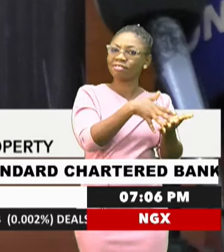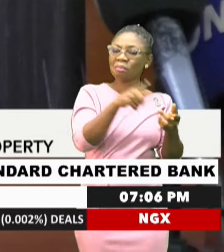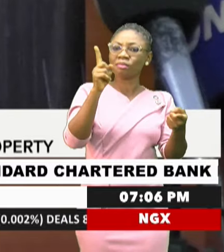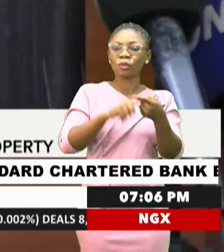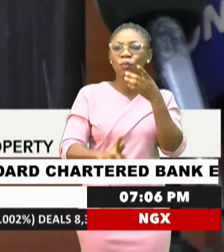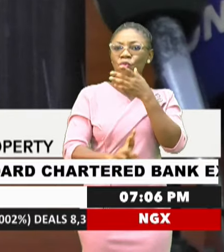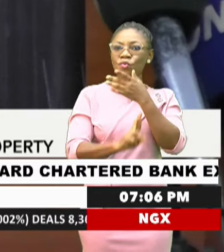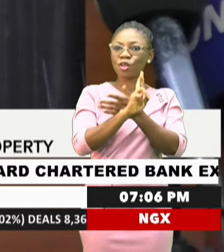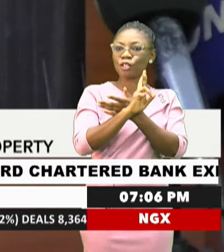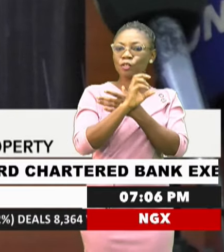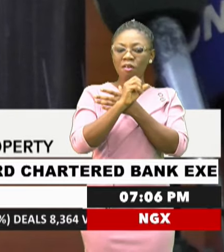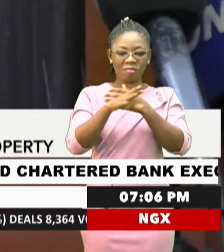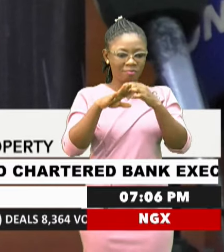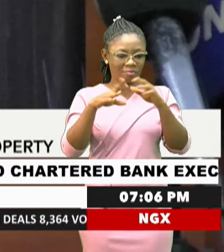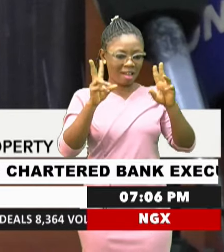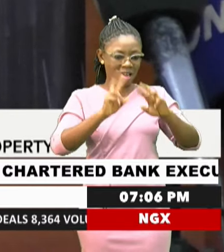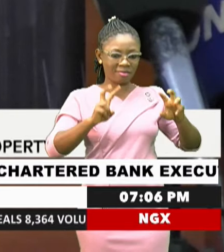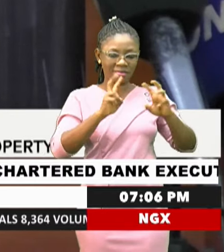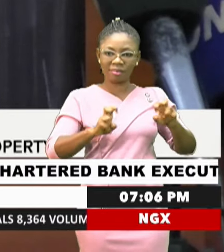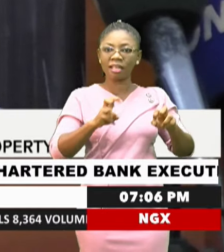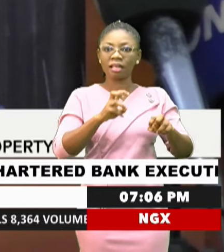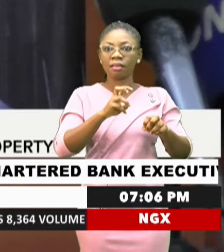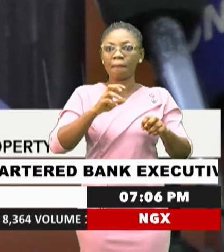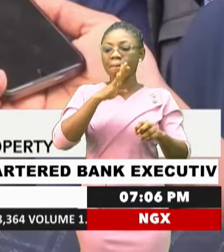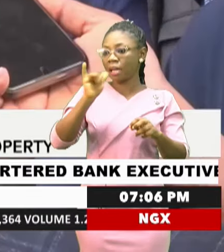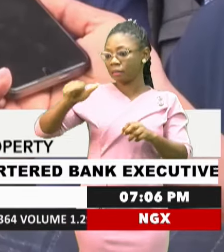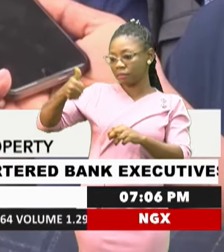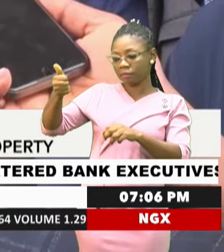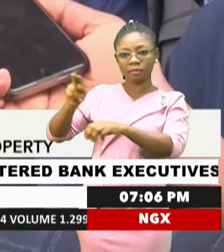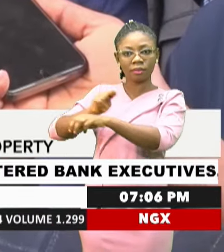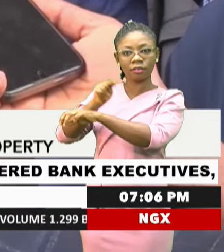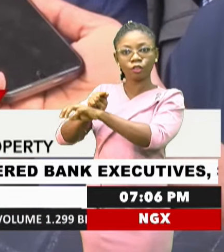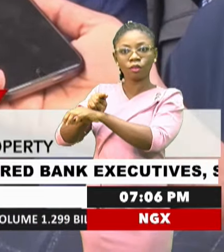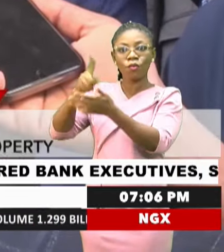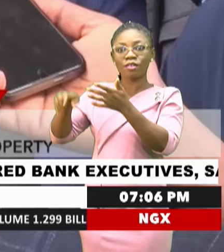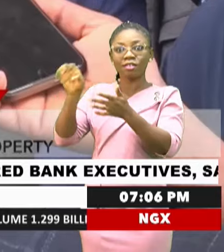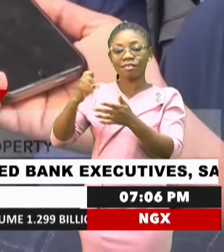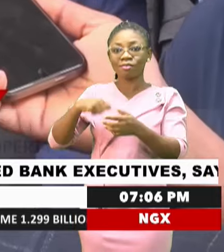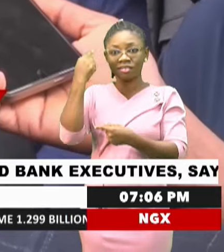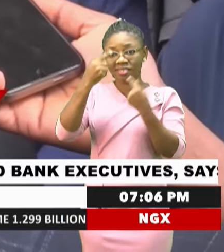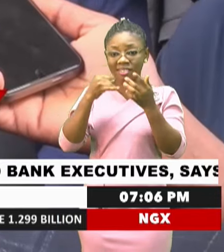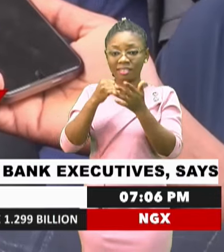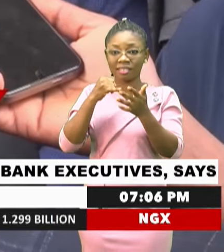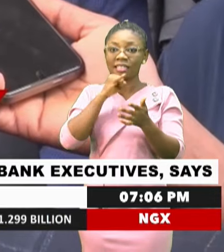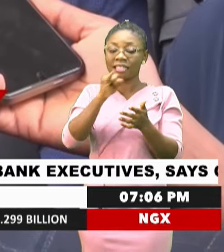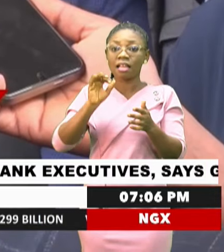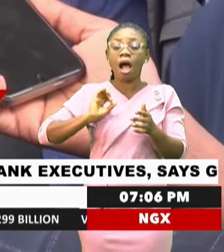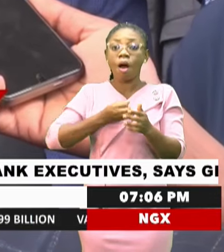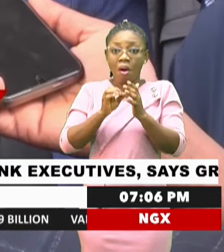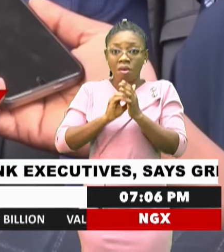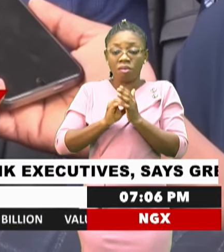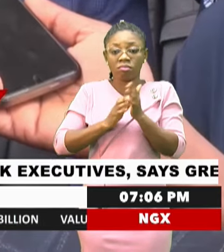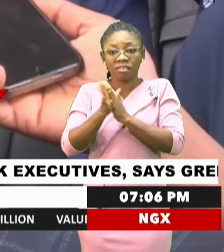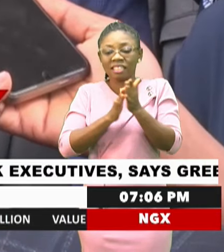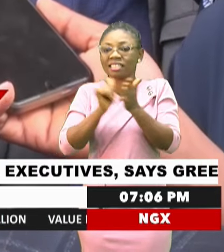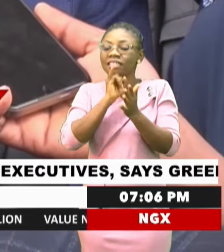of assessment and perception by other nations. Whatever we think is an interest, we inform them. That is no